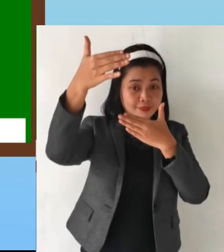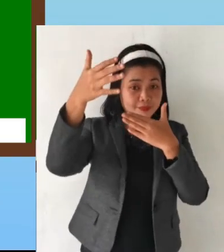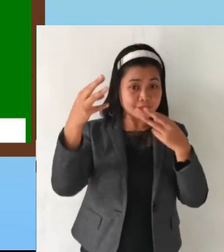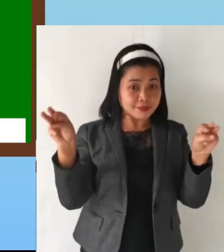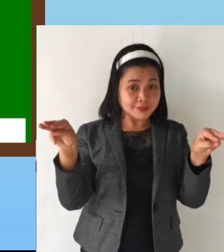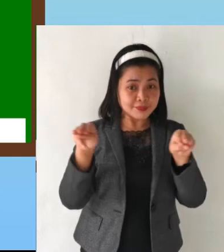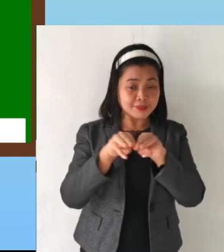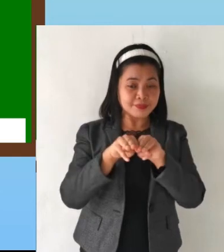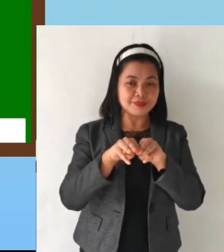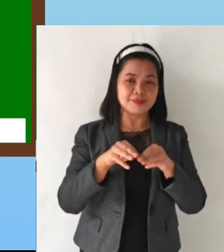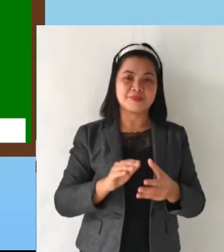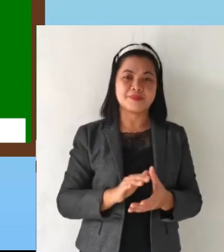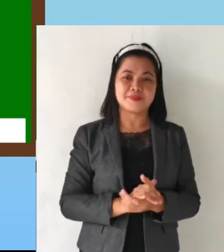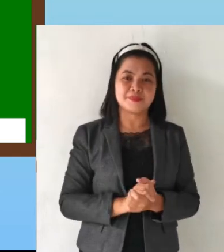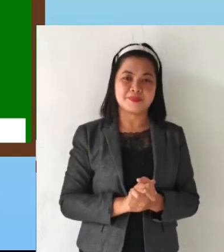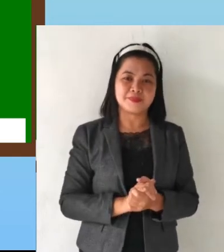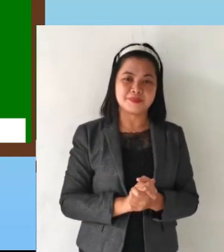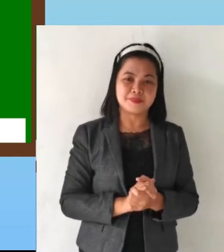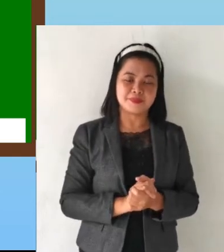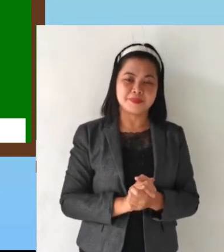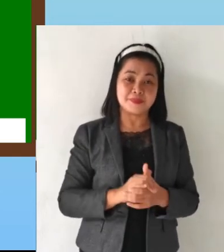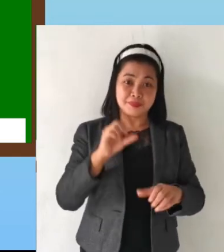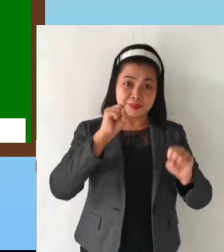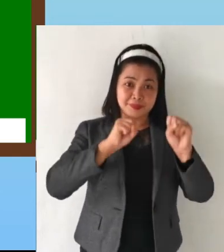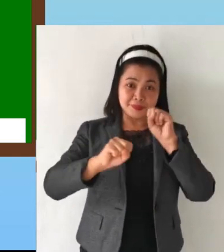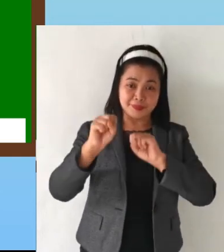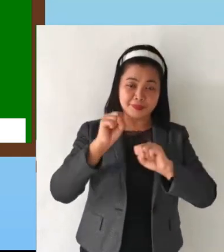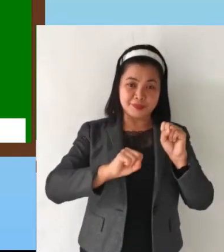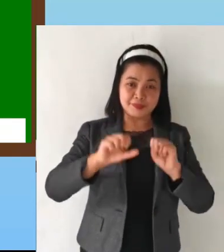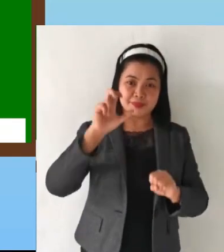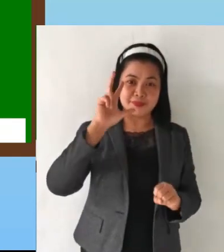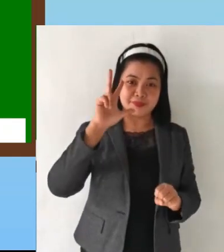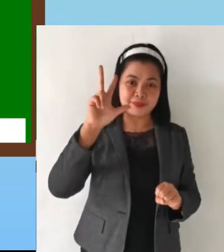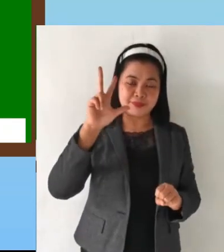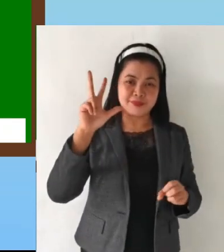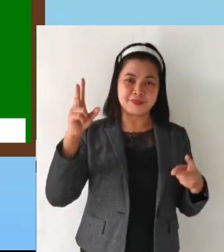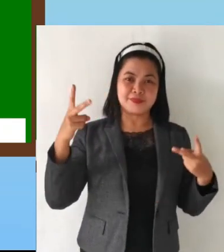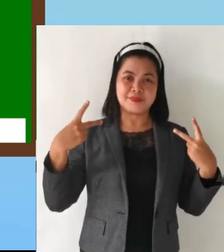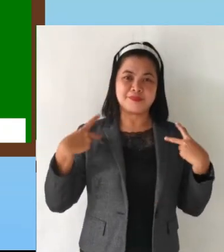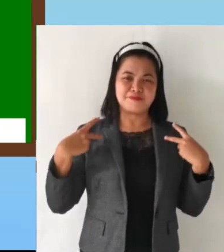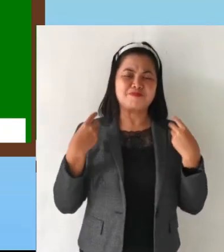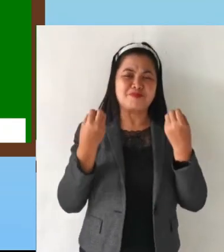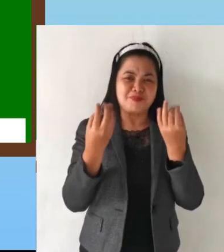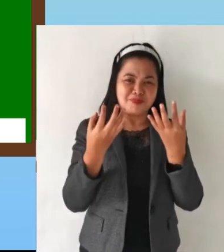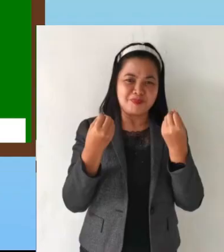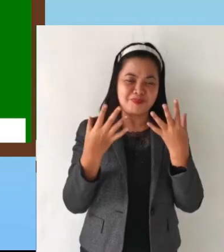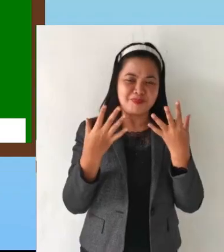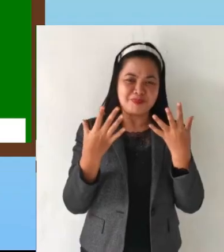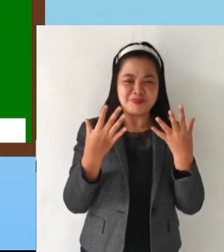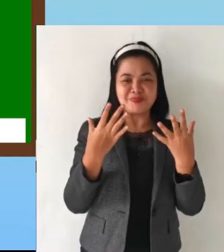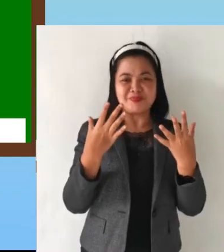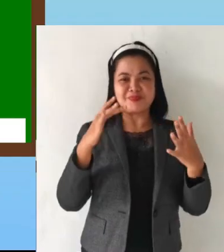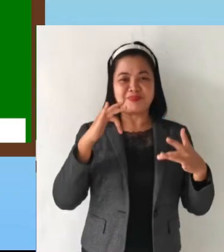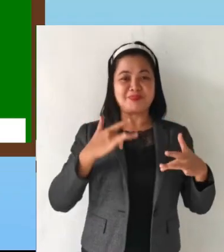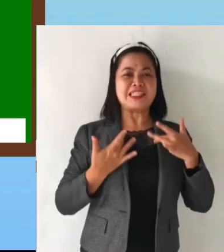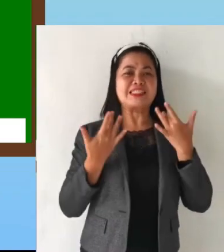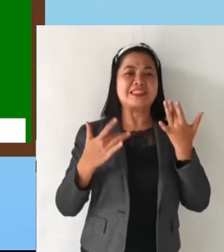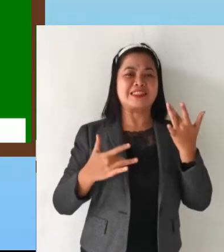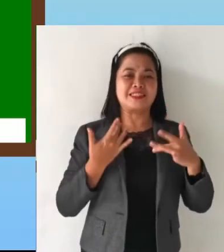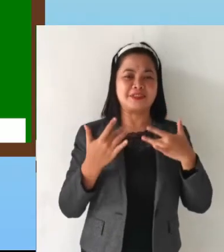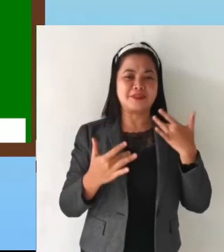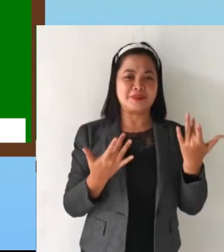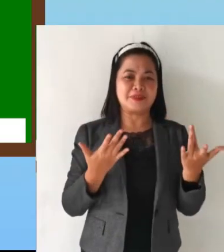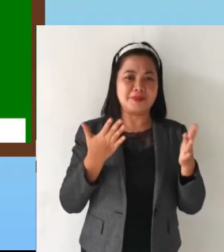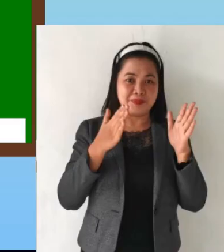school on air on Science 3 because we have a lot of exciting, fun activities to make.